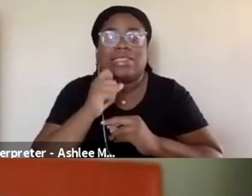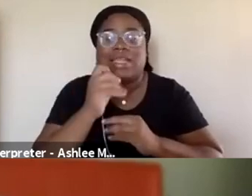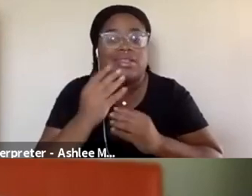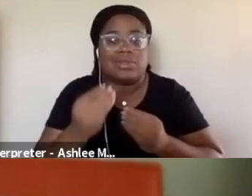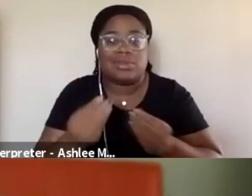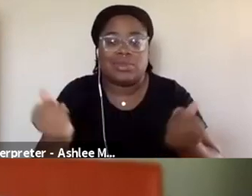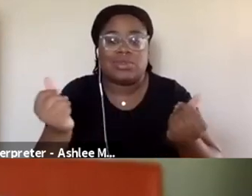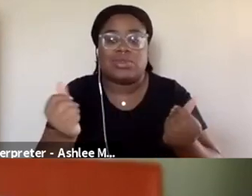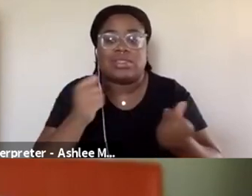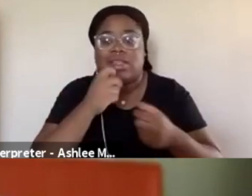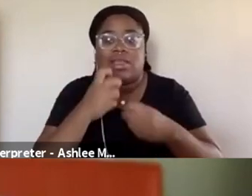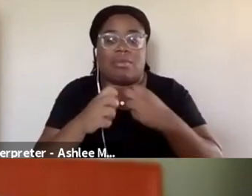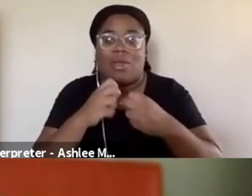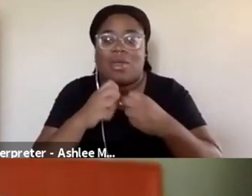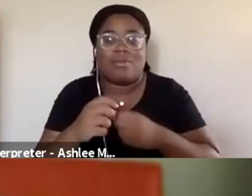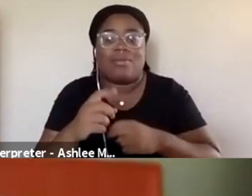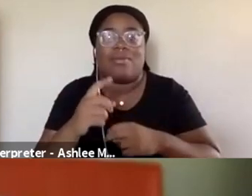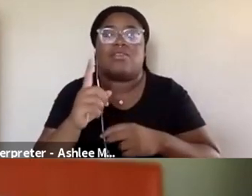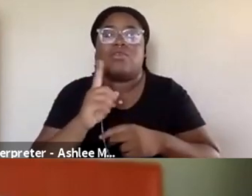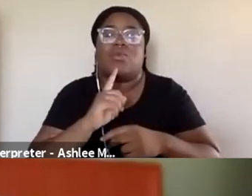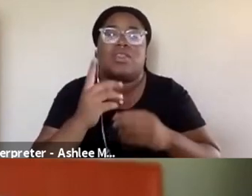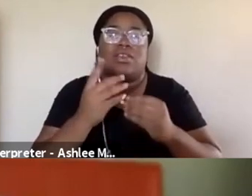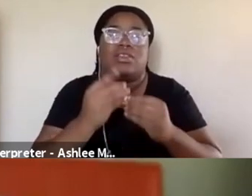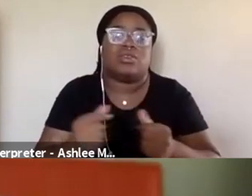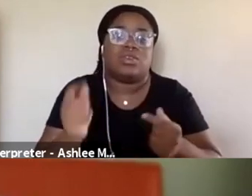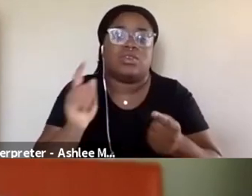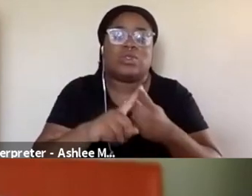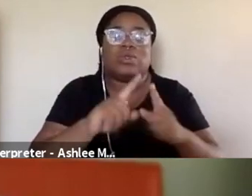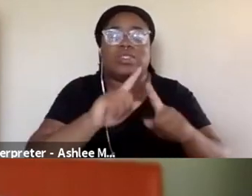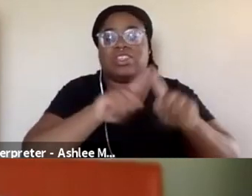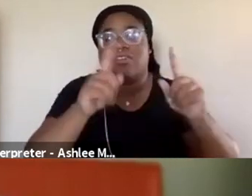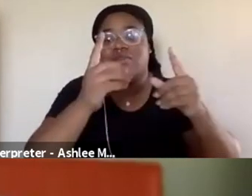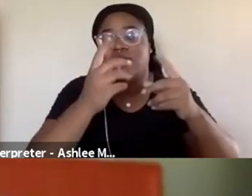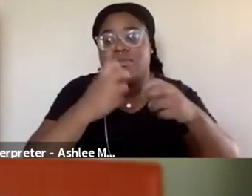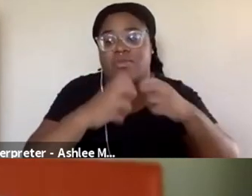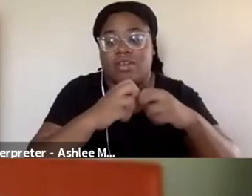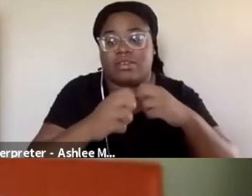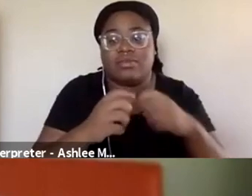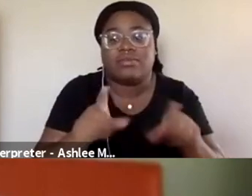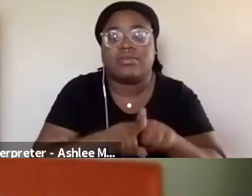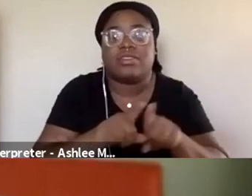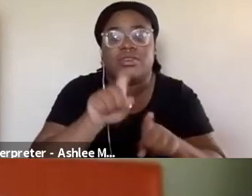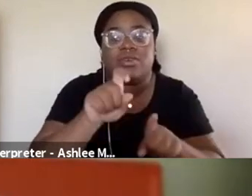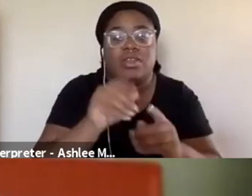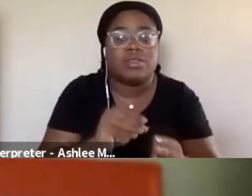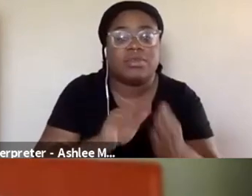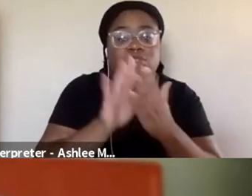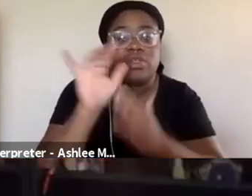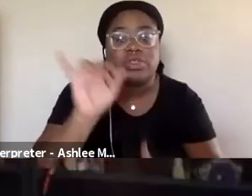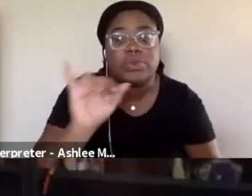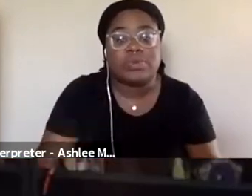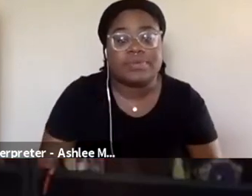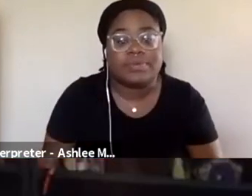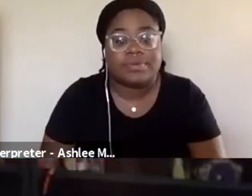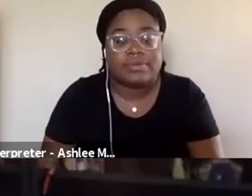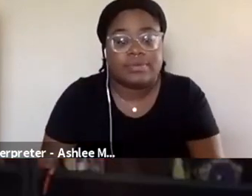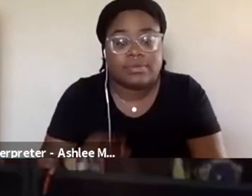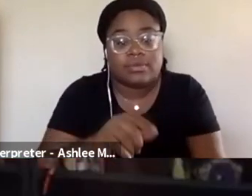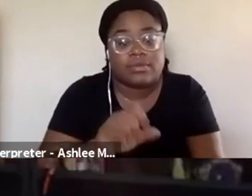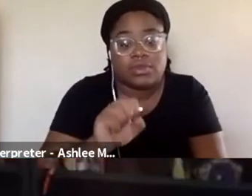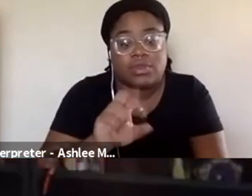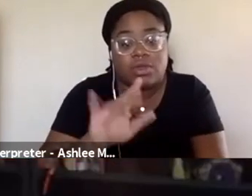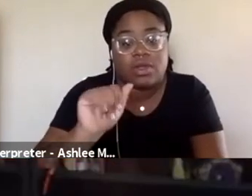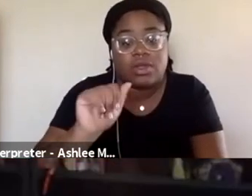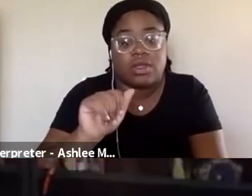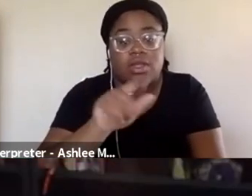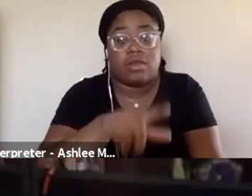to the problem we're talking about. It's a solution to a different problem that also needs to be addressed. So, Anita, real quickly, for